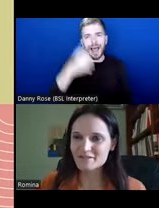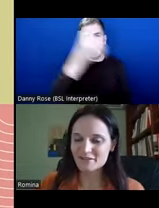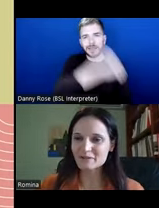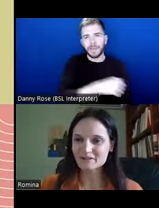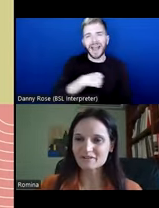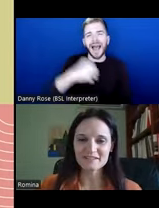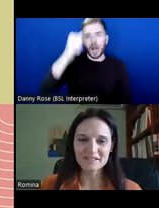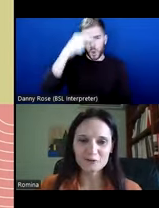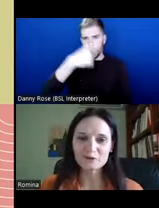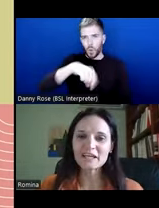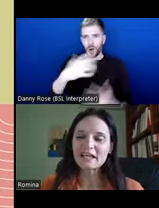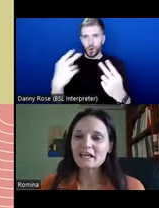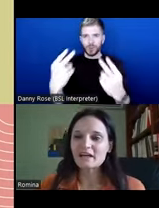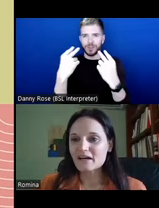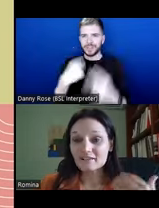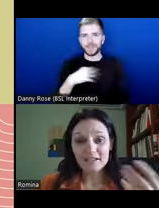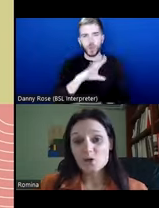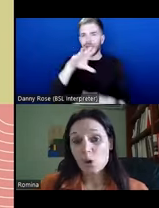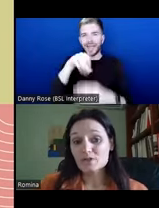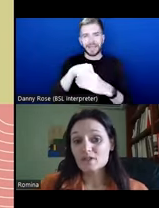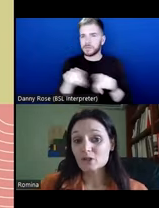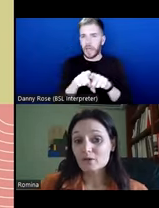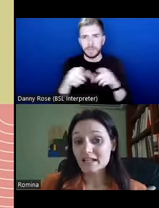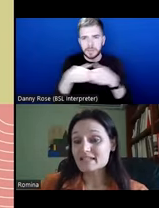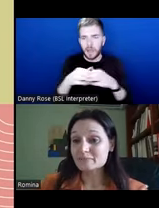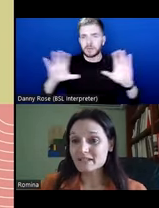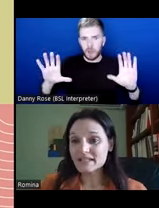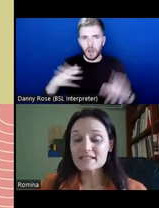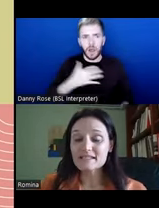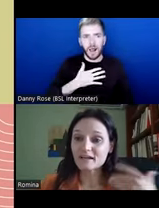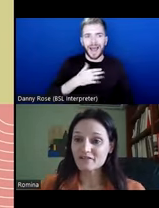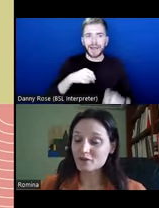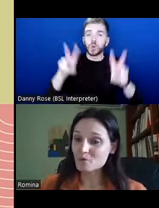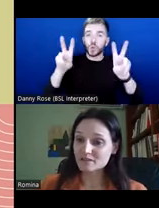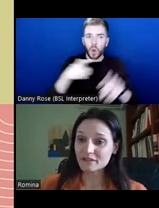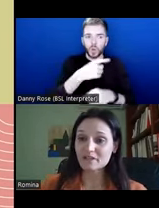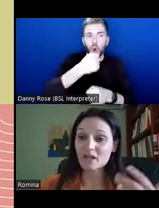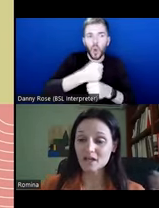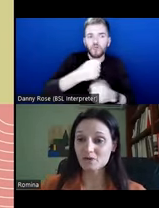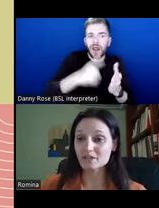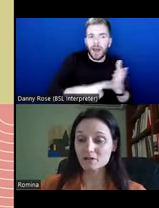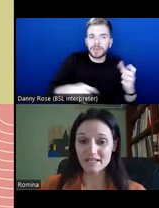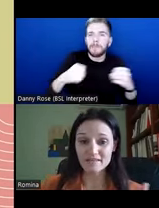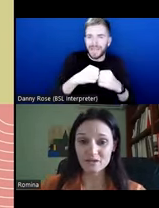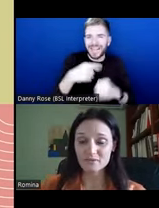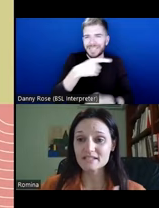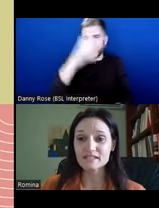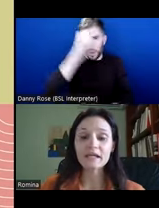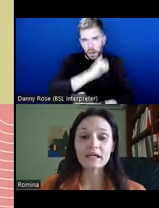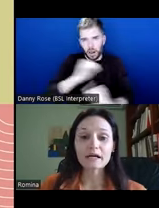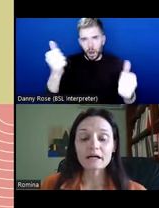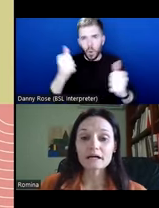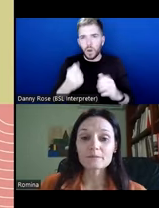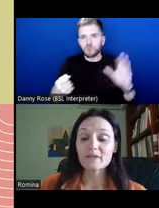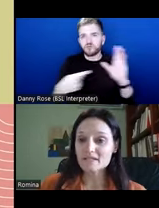not necessarily within that sector. I'd like to quote Gloria Ladson Billings, a very well-known critical race theorist